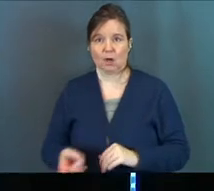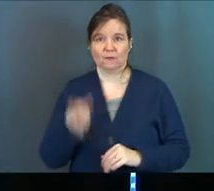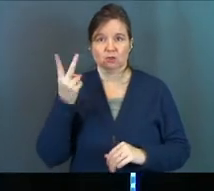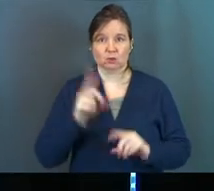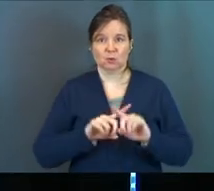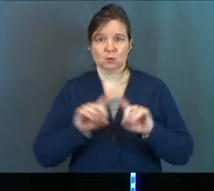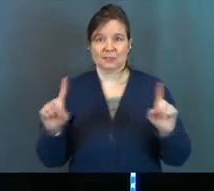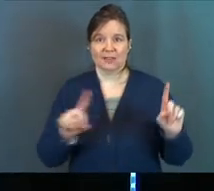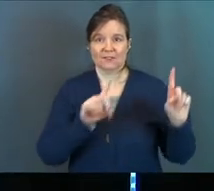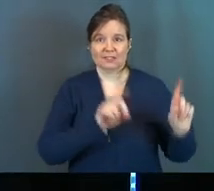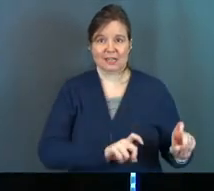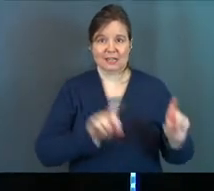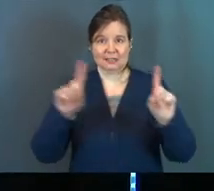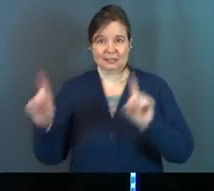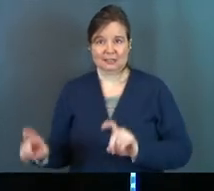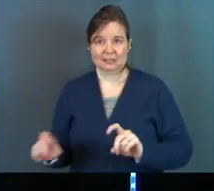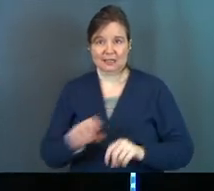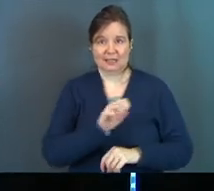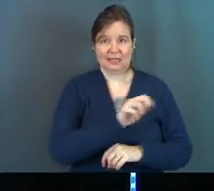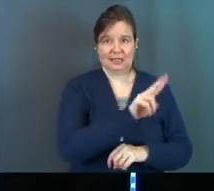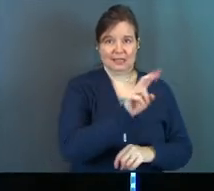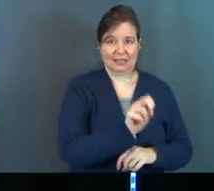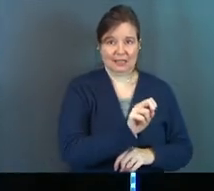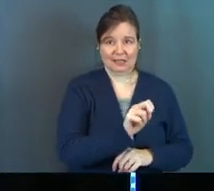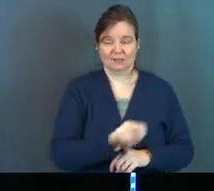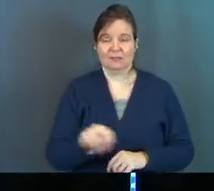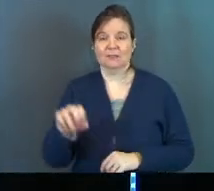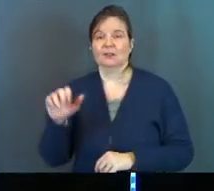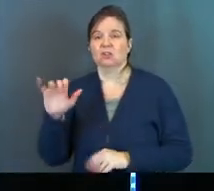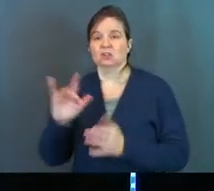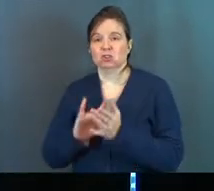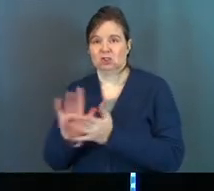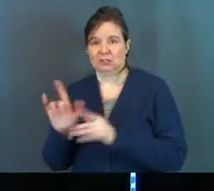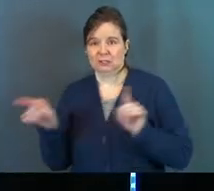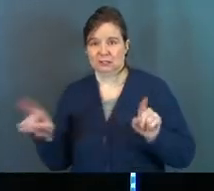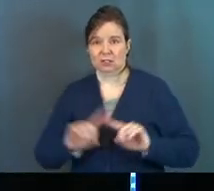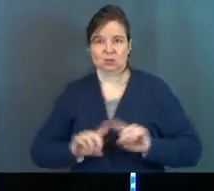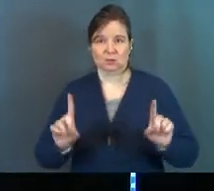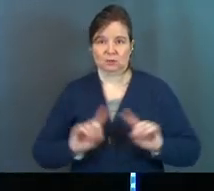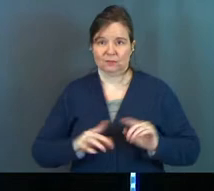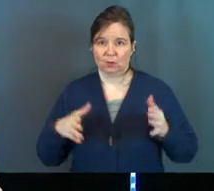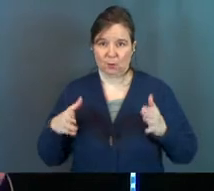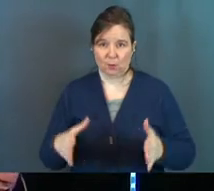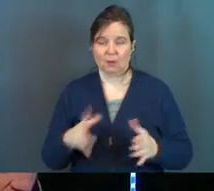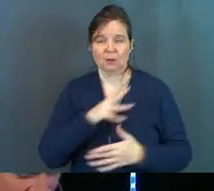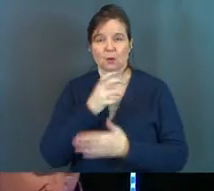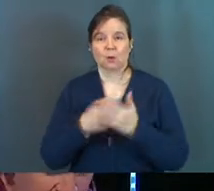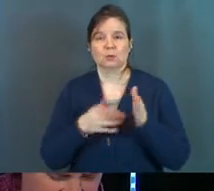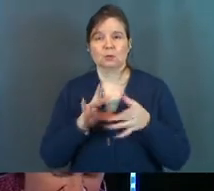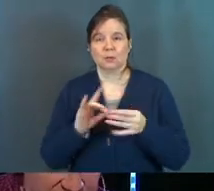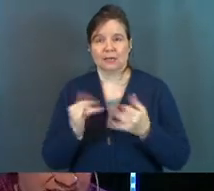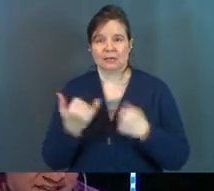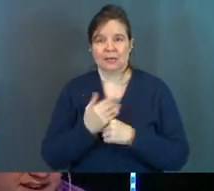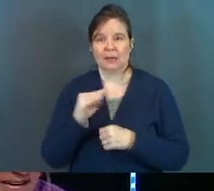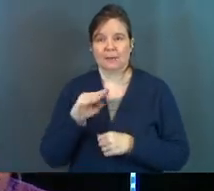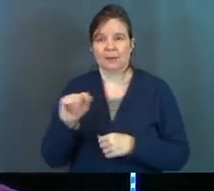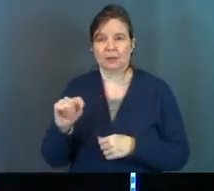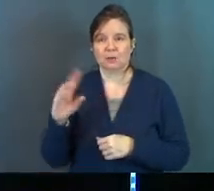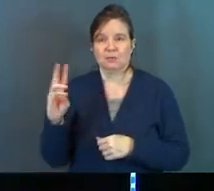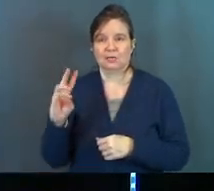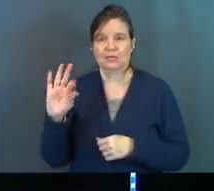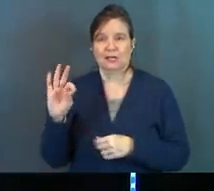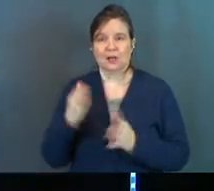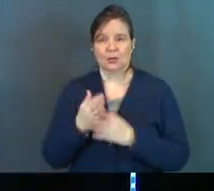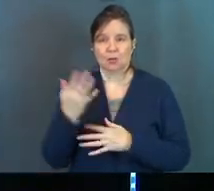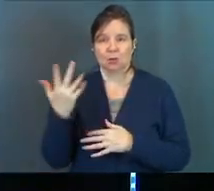different tests, and they went two different ways. Now let's go into our passage today, which is Matthew 6, 9